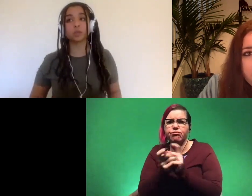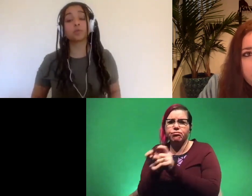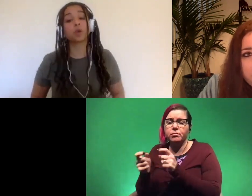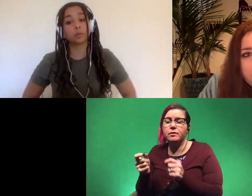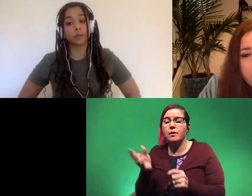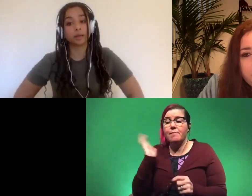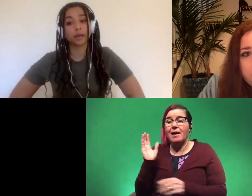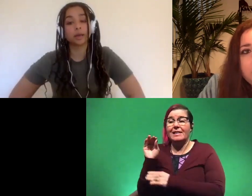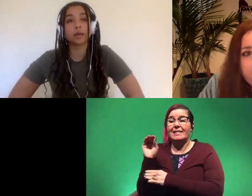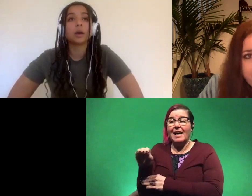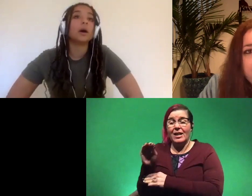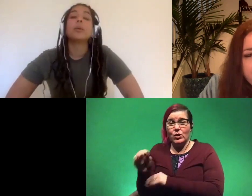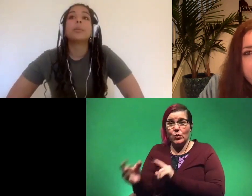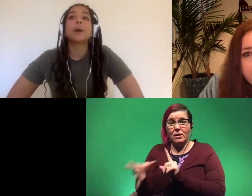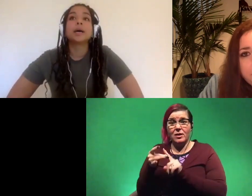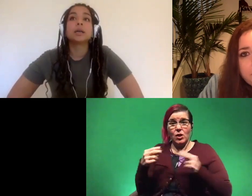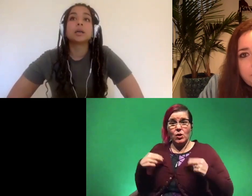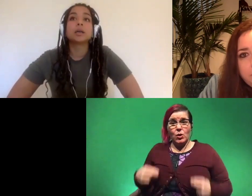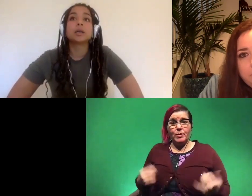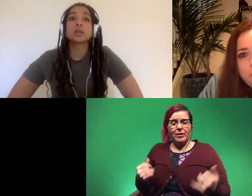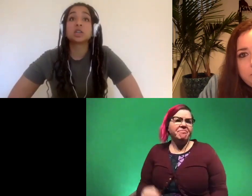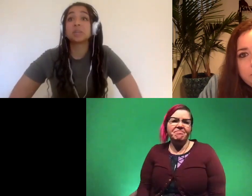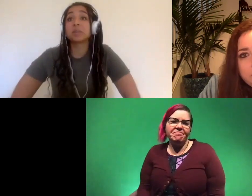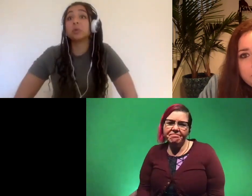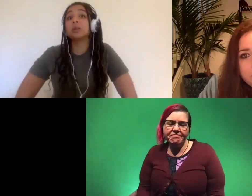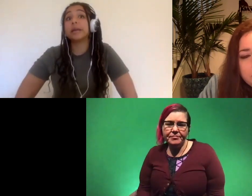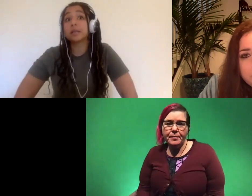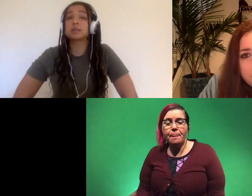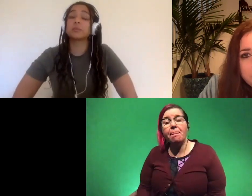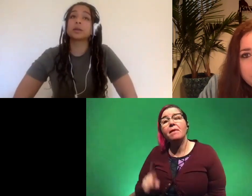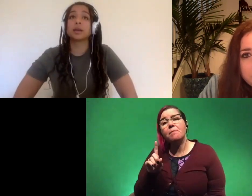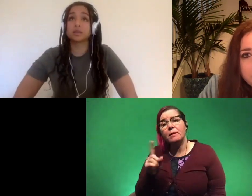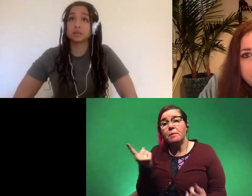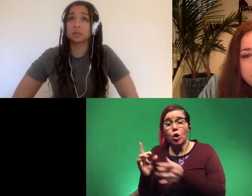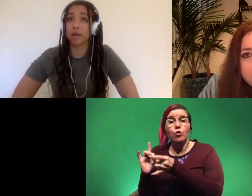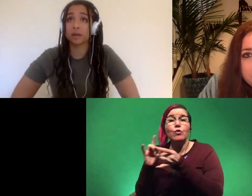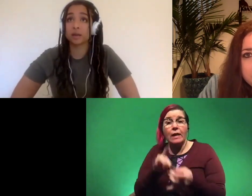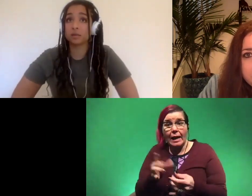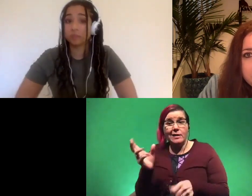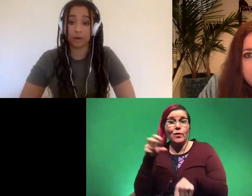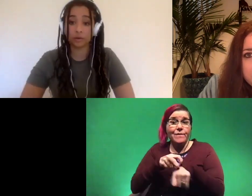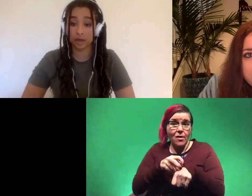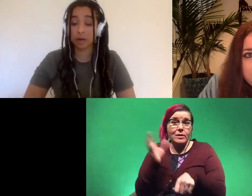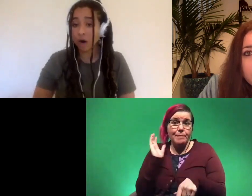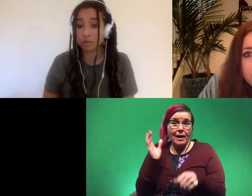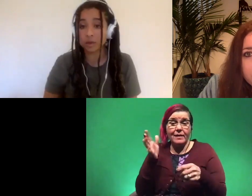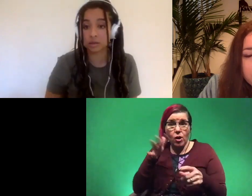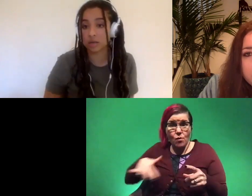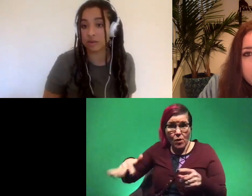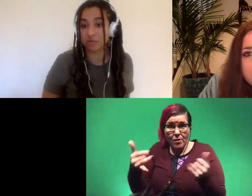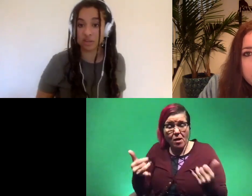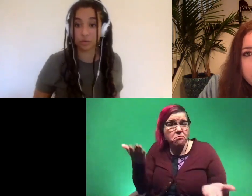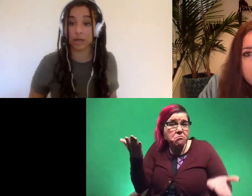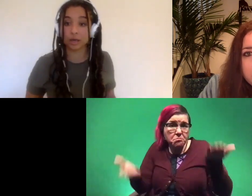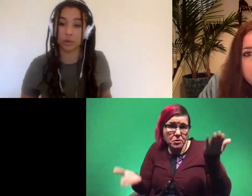dinosaurs it's probably unlikely but could something related to something that existed back then be around today probably since